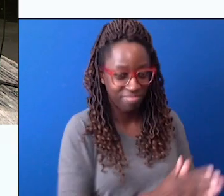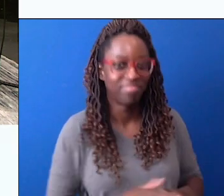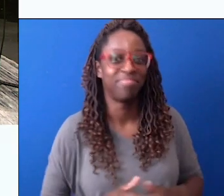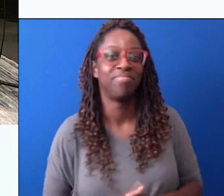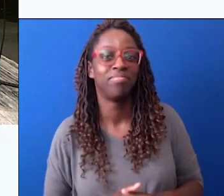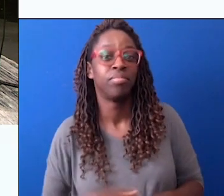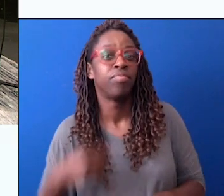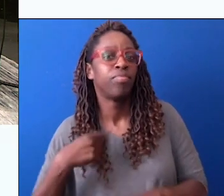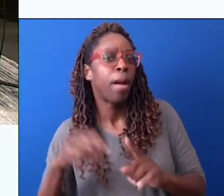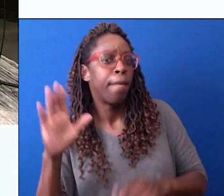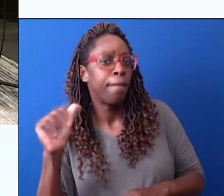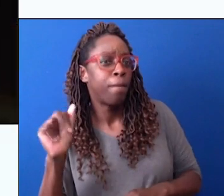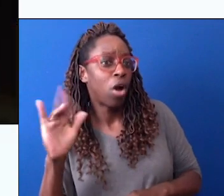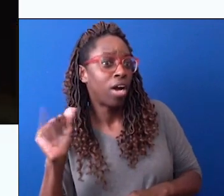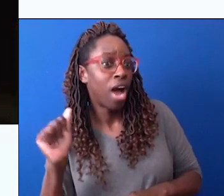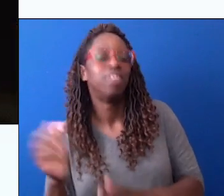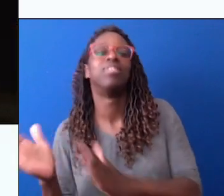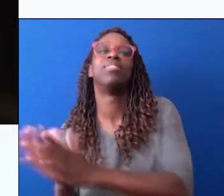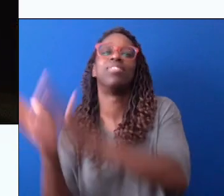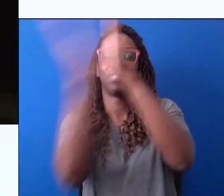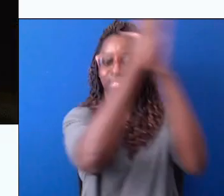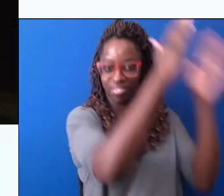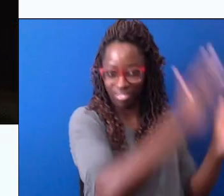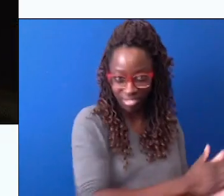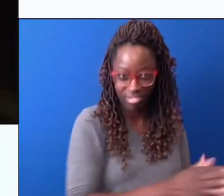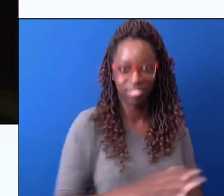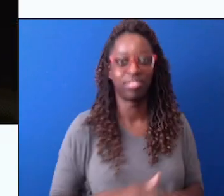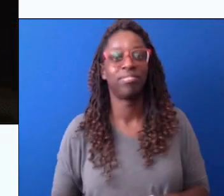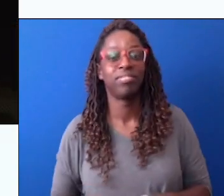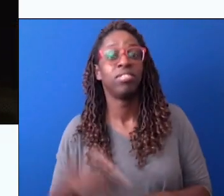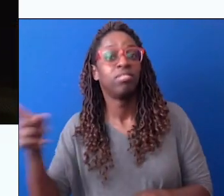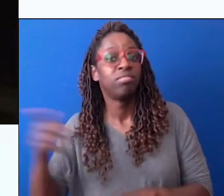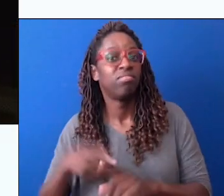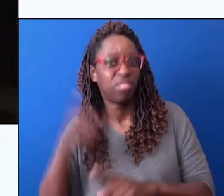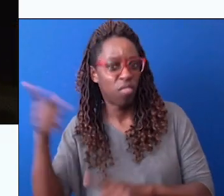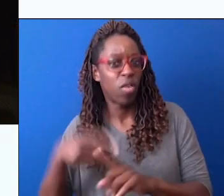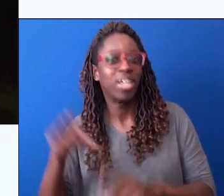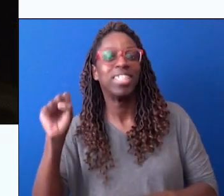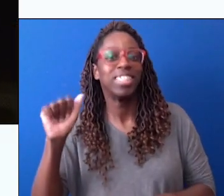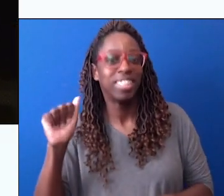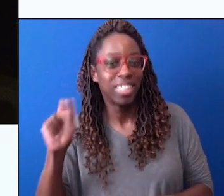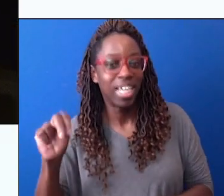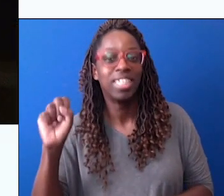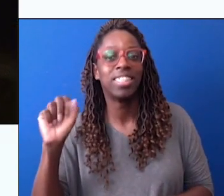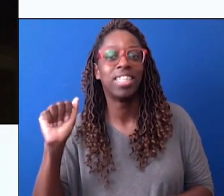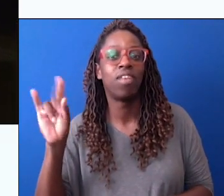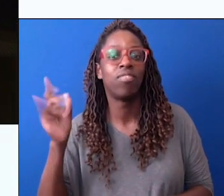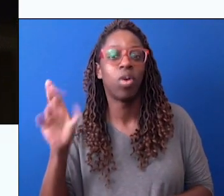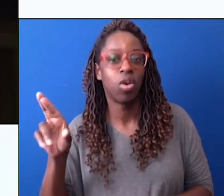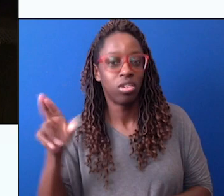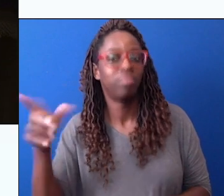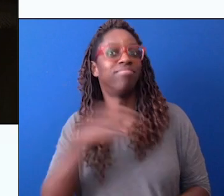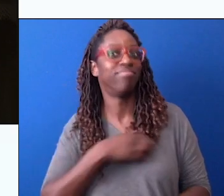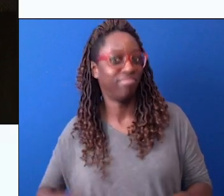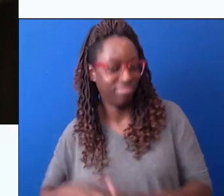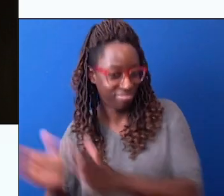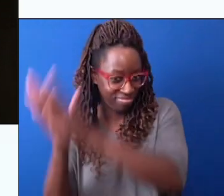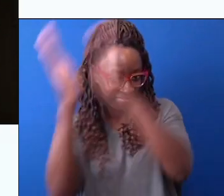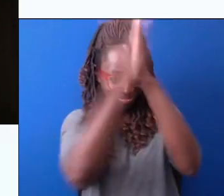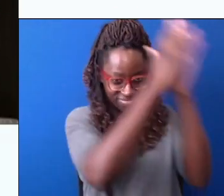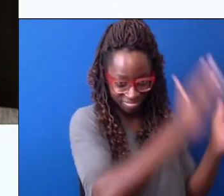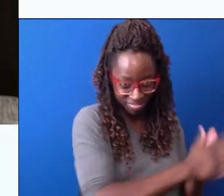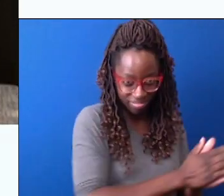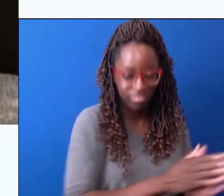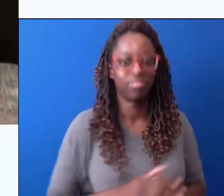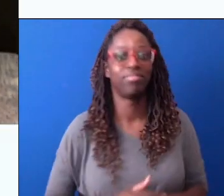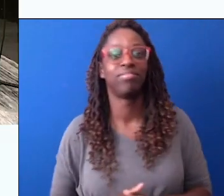I came from very far, Marinero sou. I came from Bahia, Marinero sou. From South